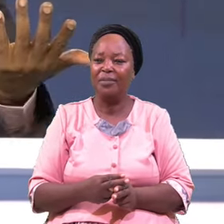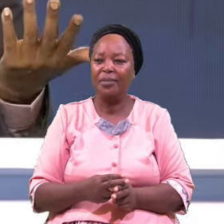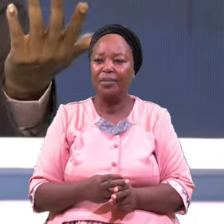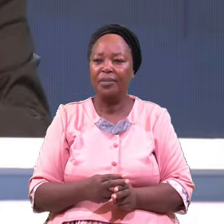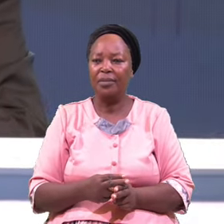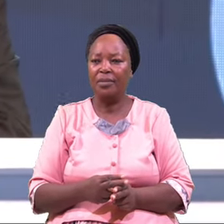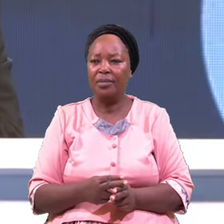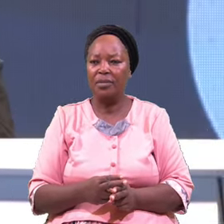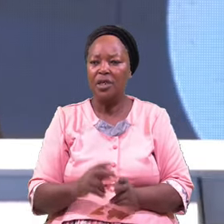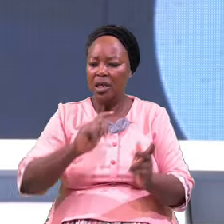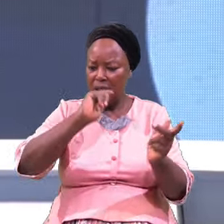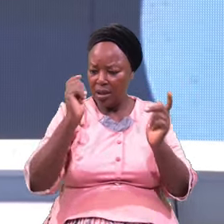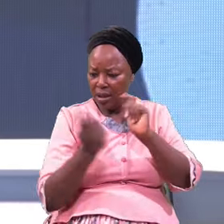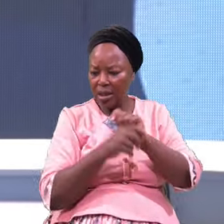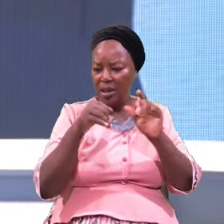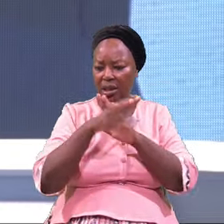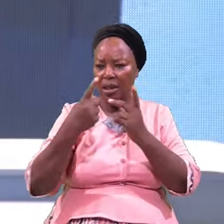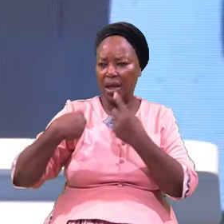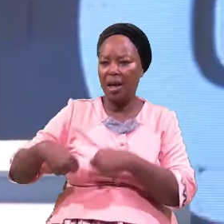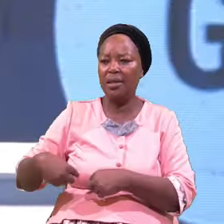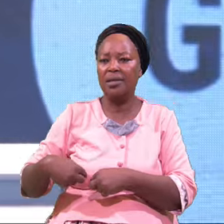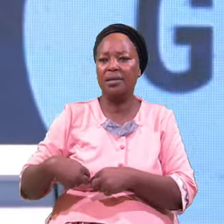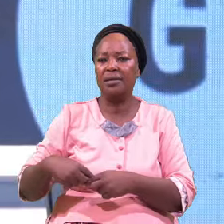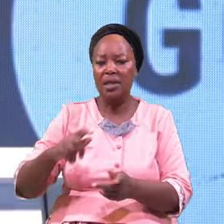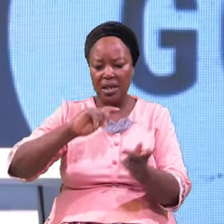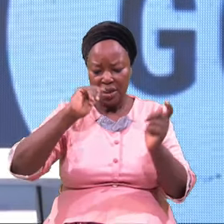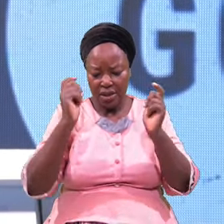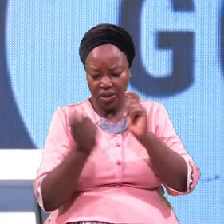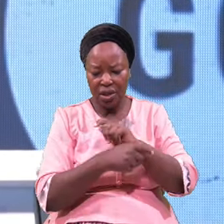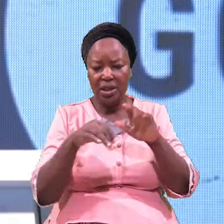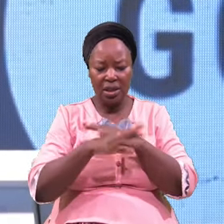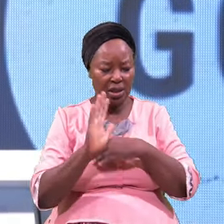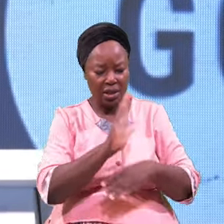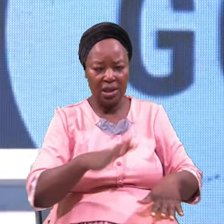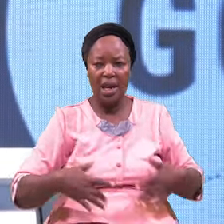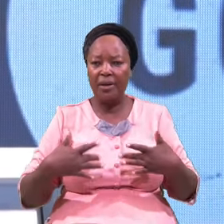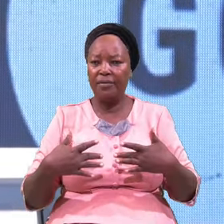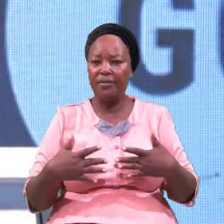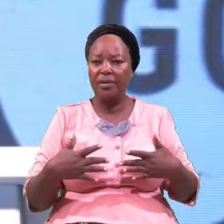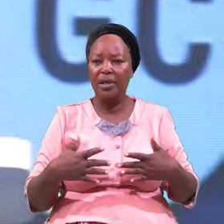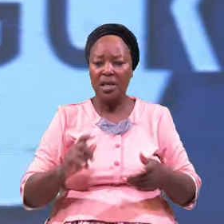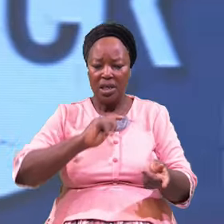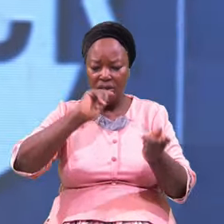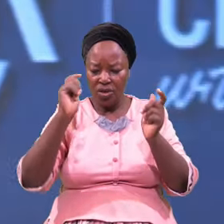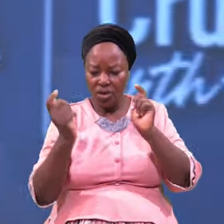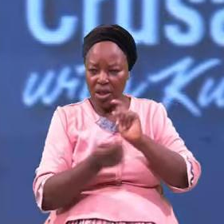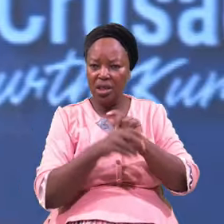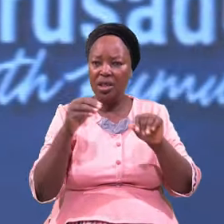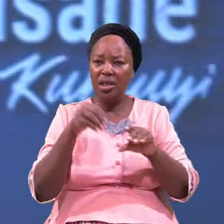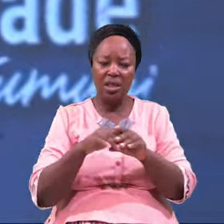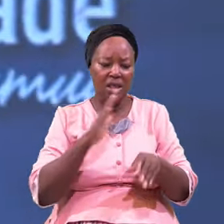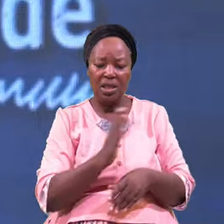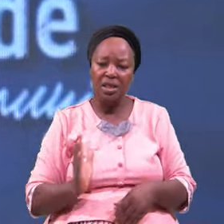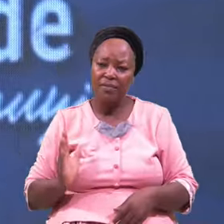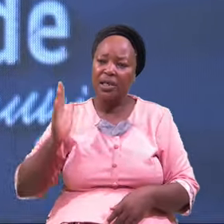Change In The Heart Change In His Life Change In His Destiny